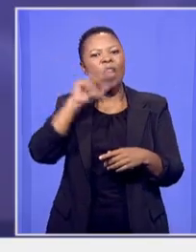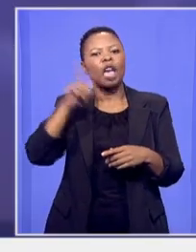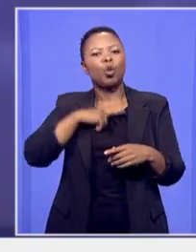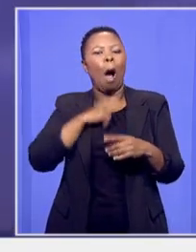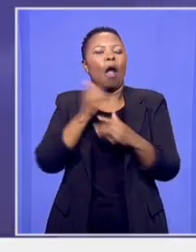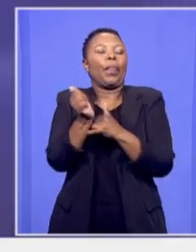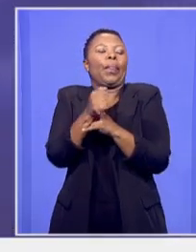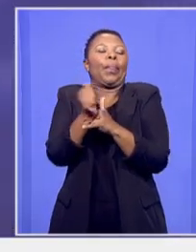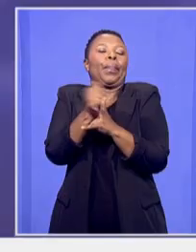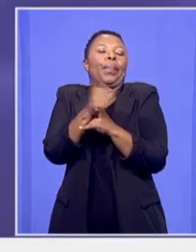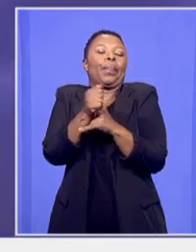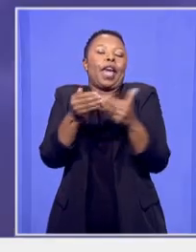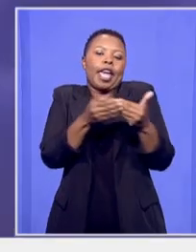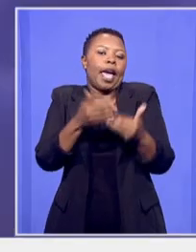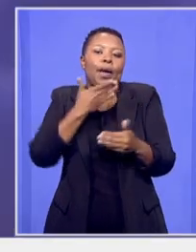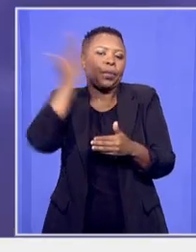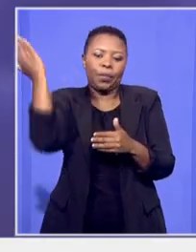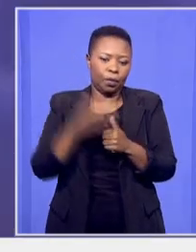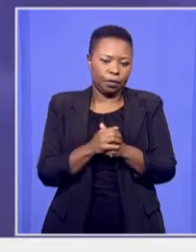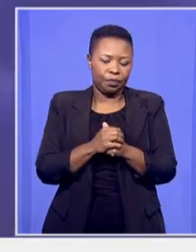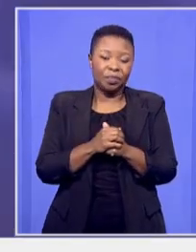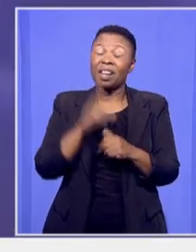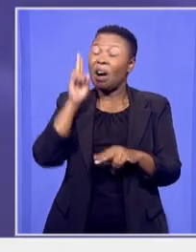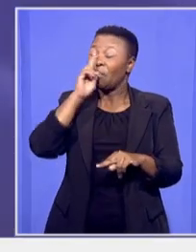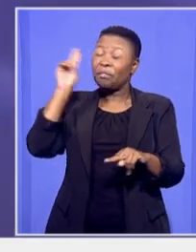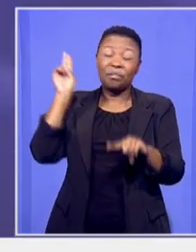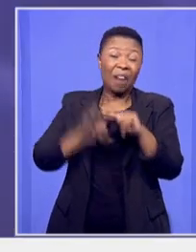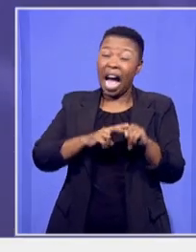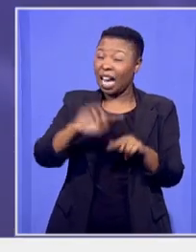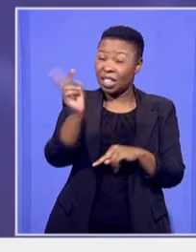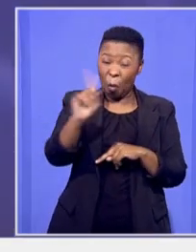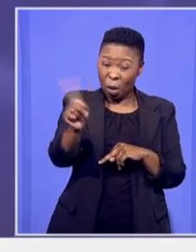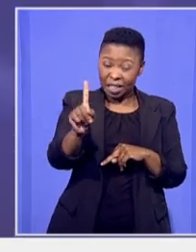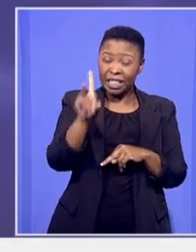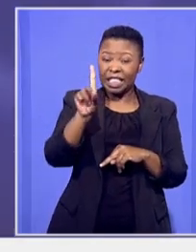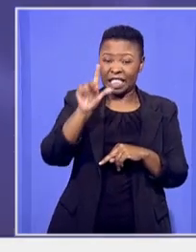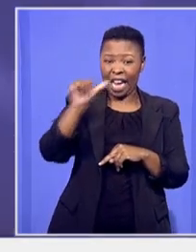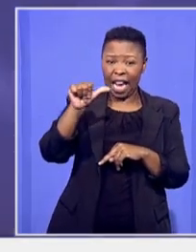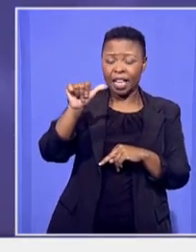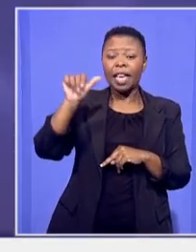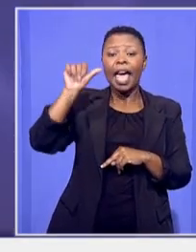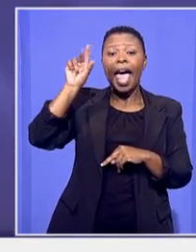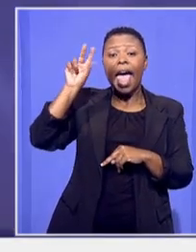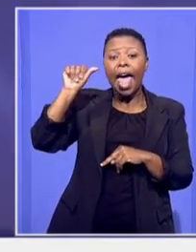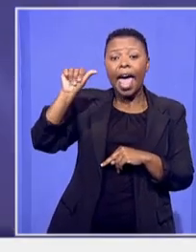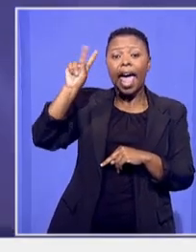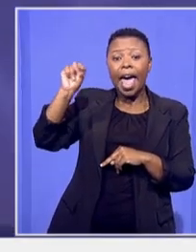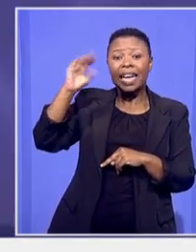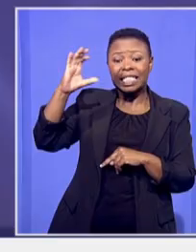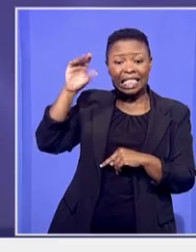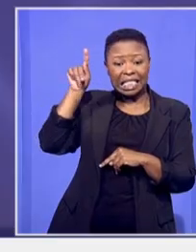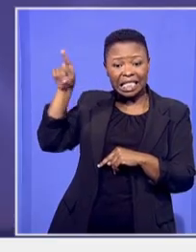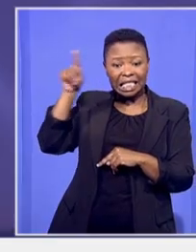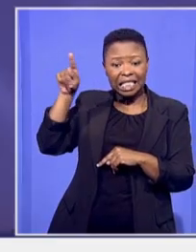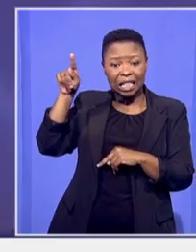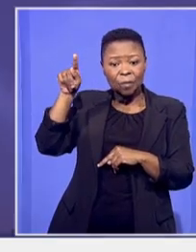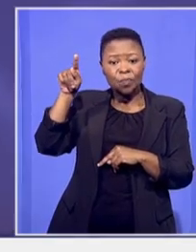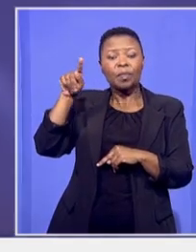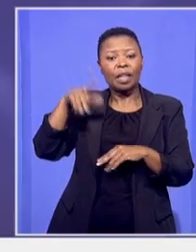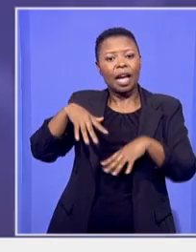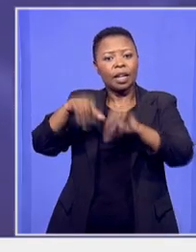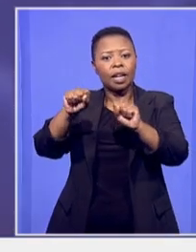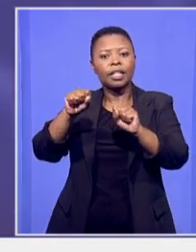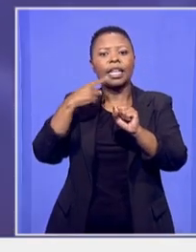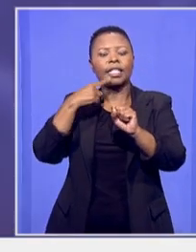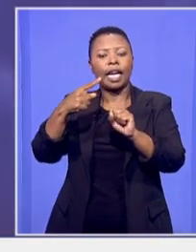the greatest irony Democrats the ANC has dubbed 2023 as the year